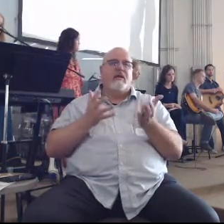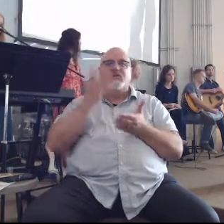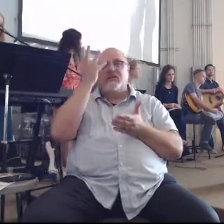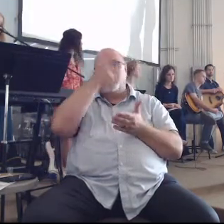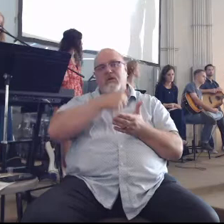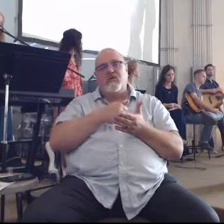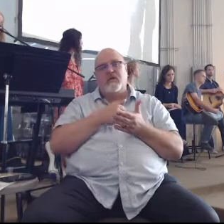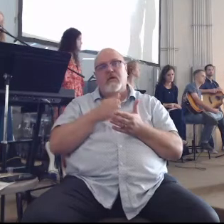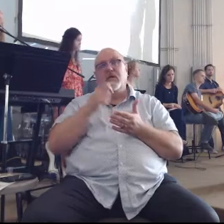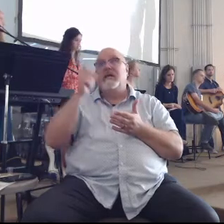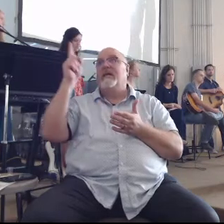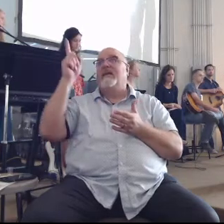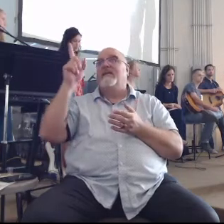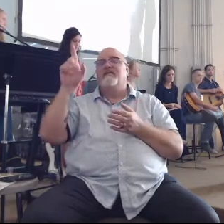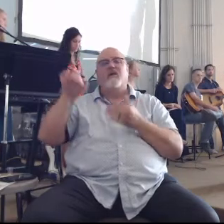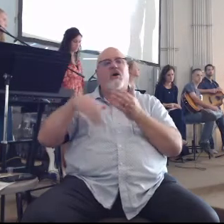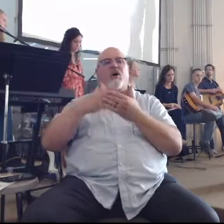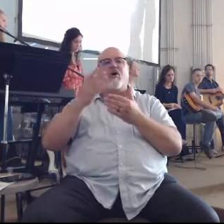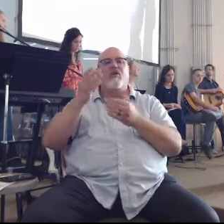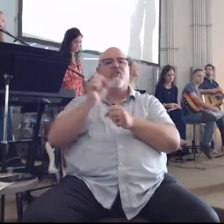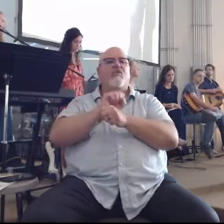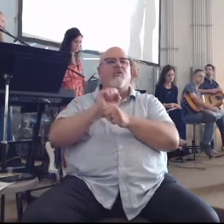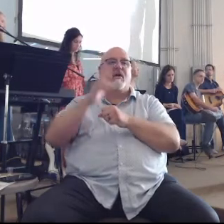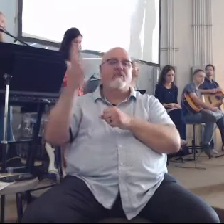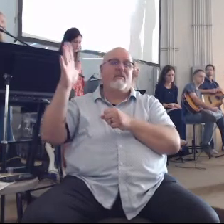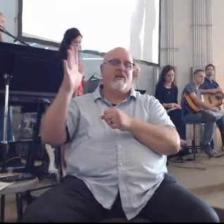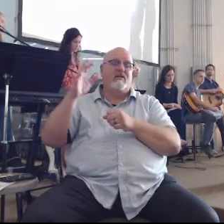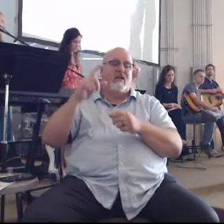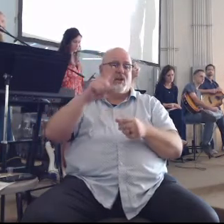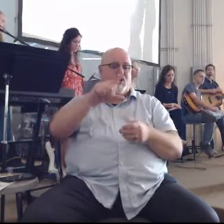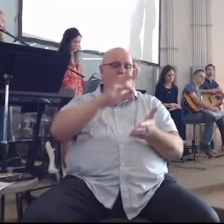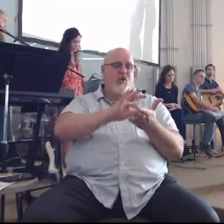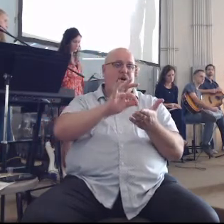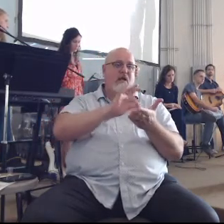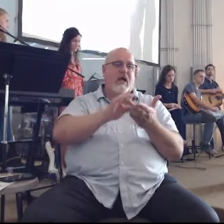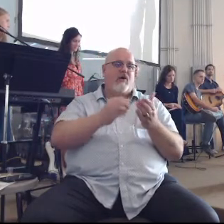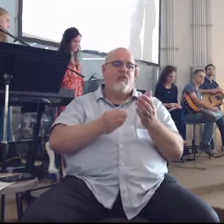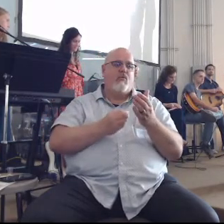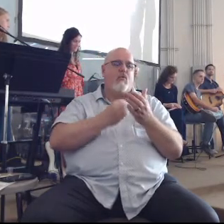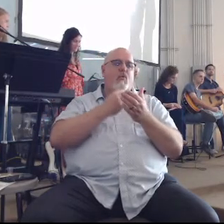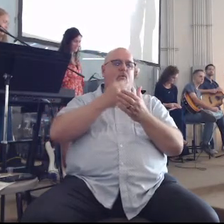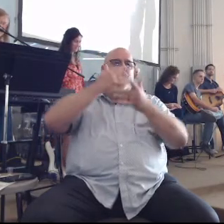he's done all the work and your account overflows